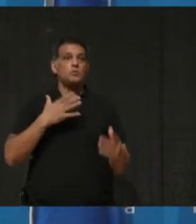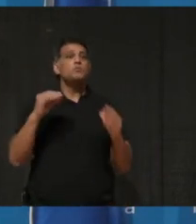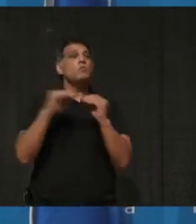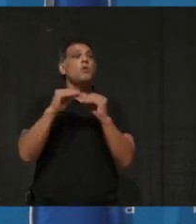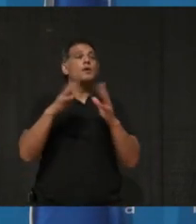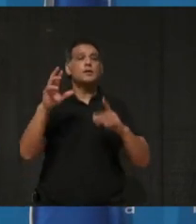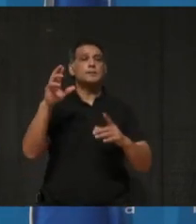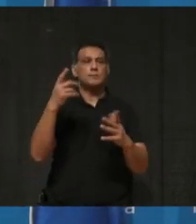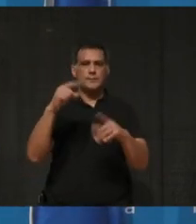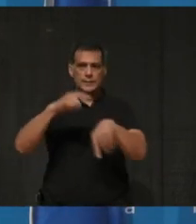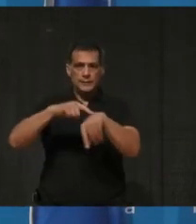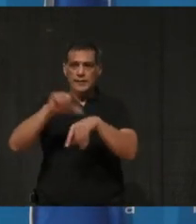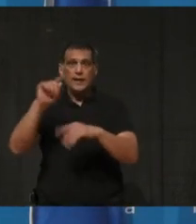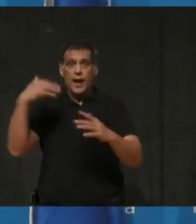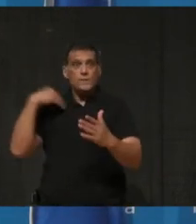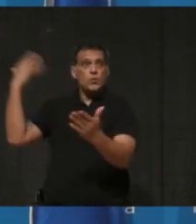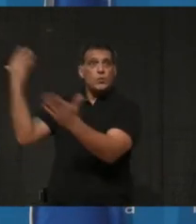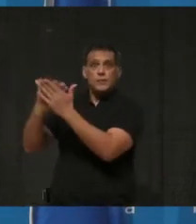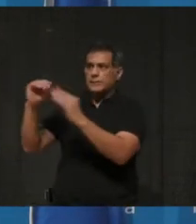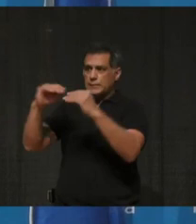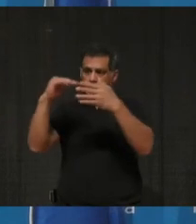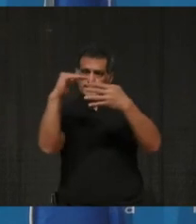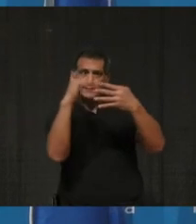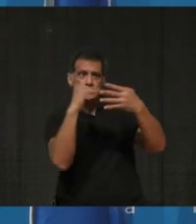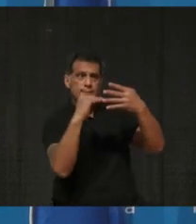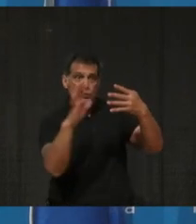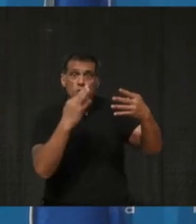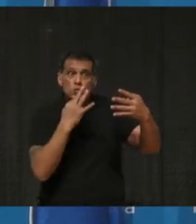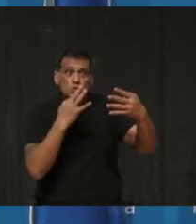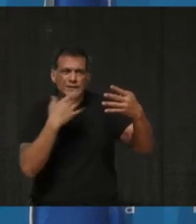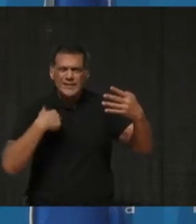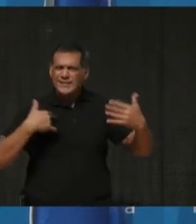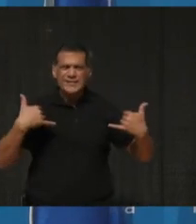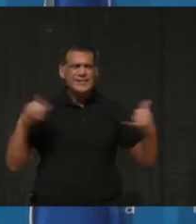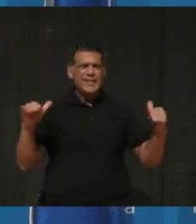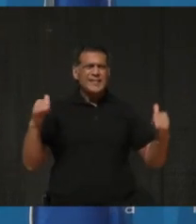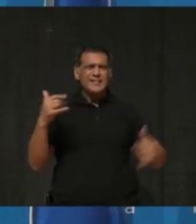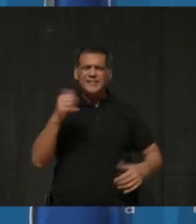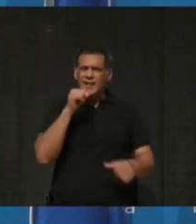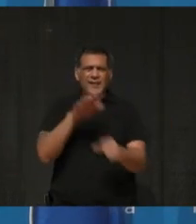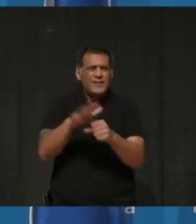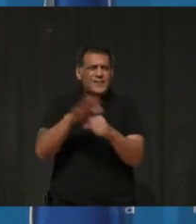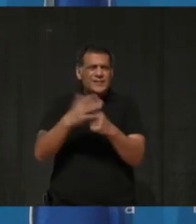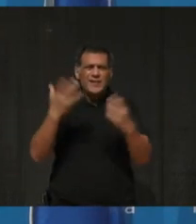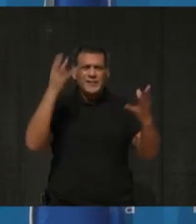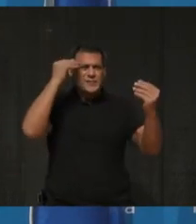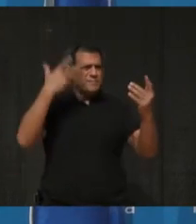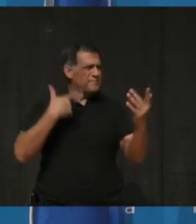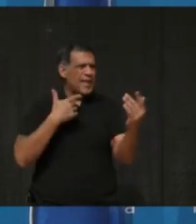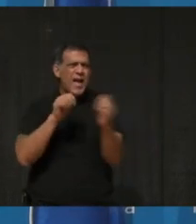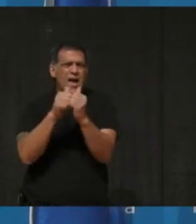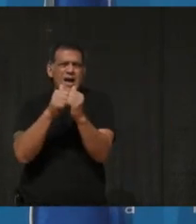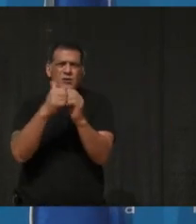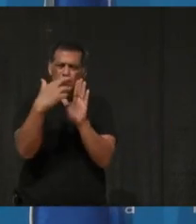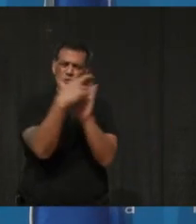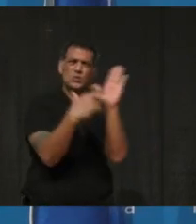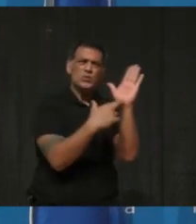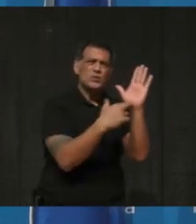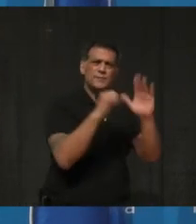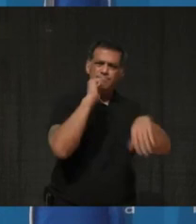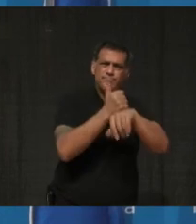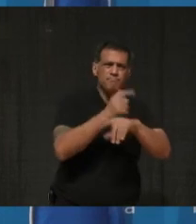people can expect to receive their vaccines, we have very little information on how people will actually register for them.